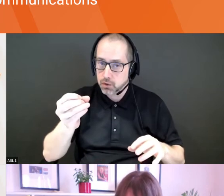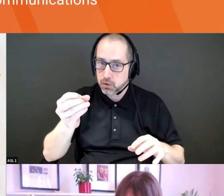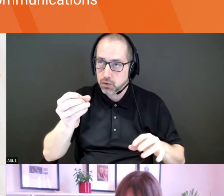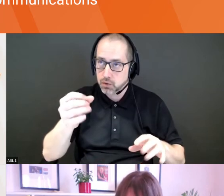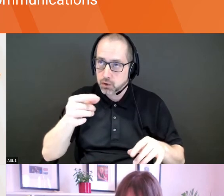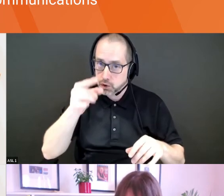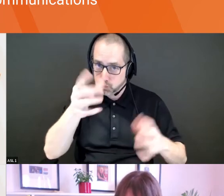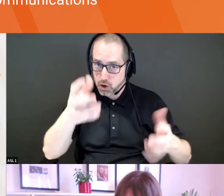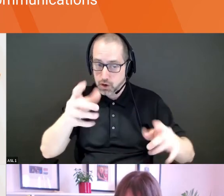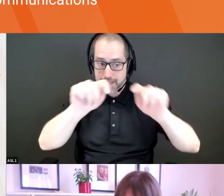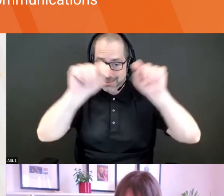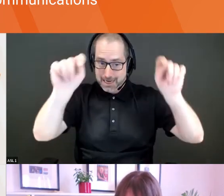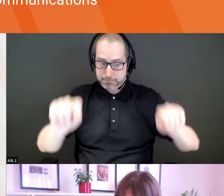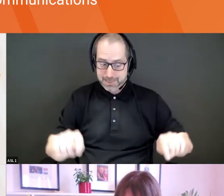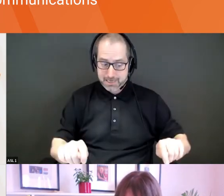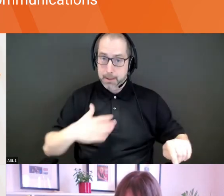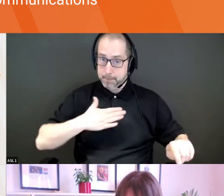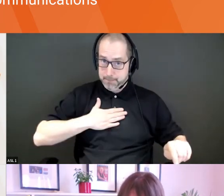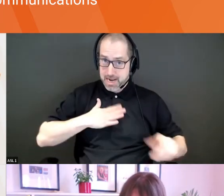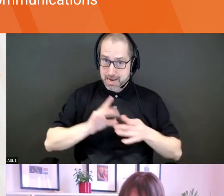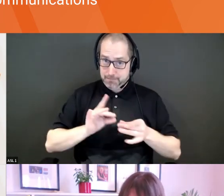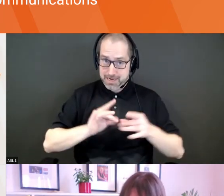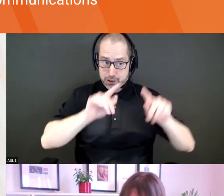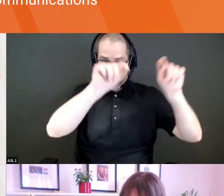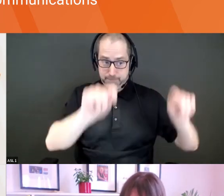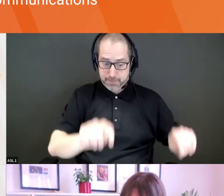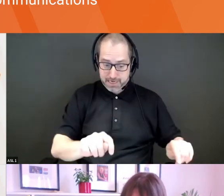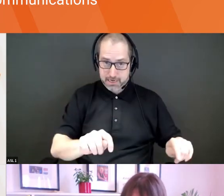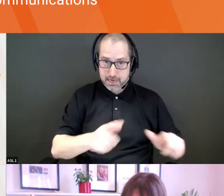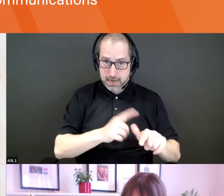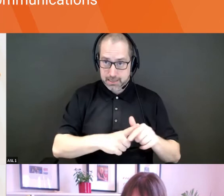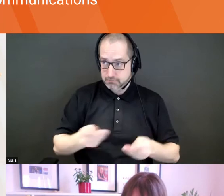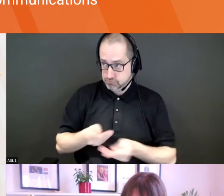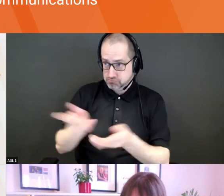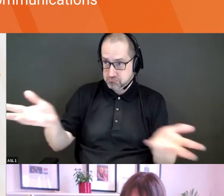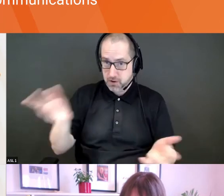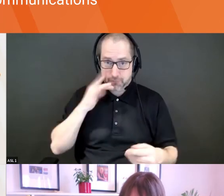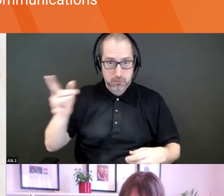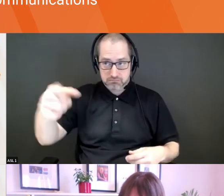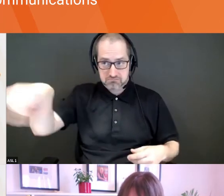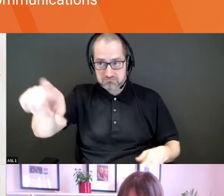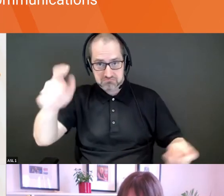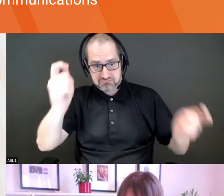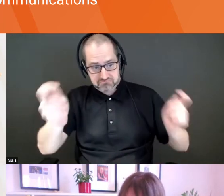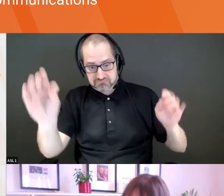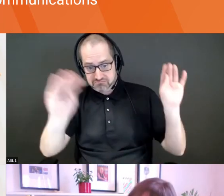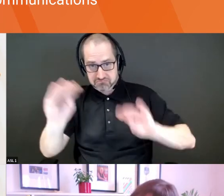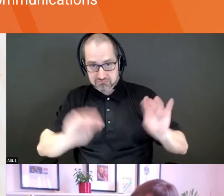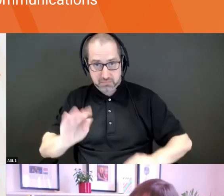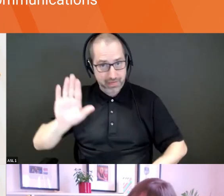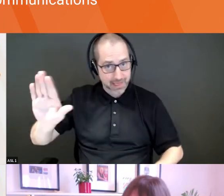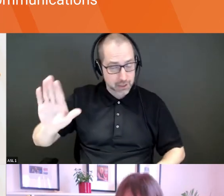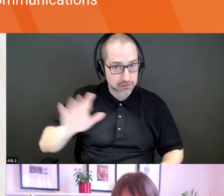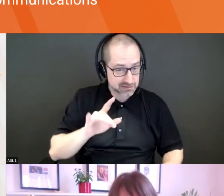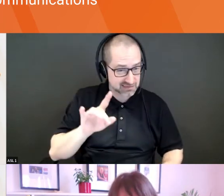of your own pitch and that, that you would customize it for depending on where you're pitching. Is that what that